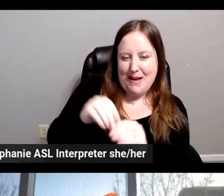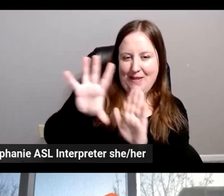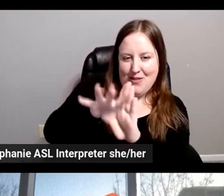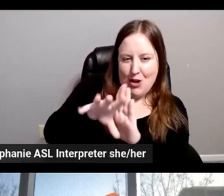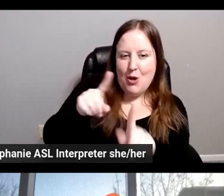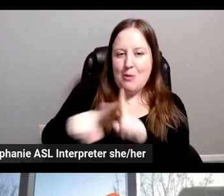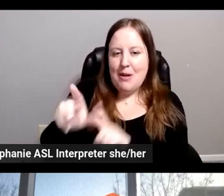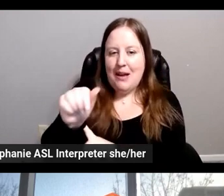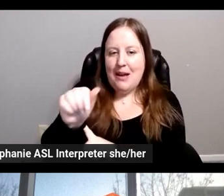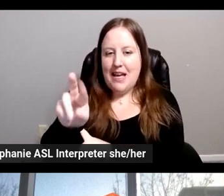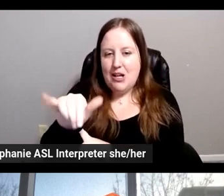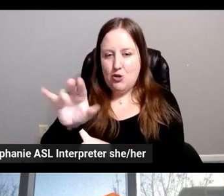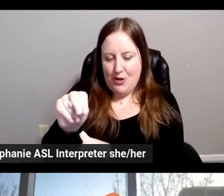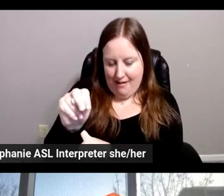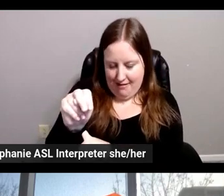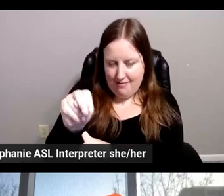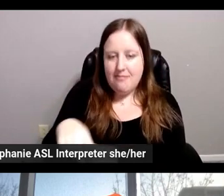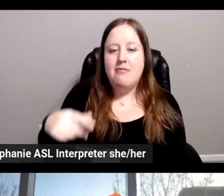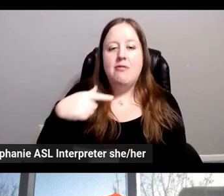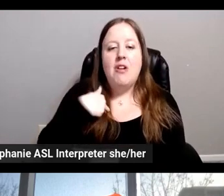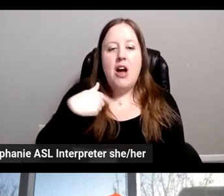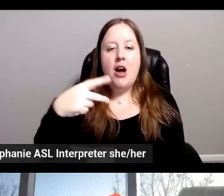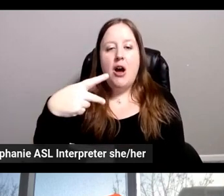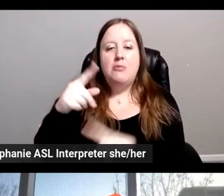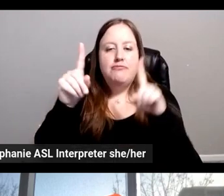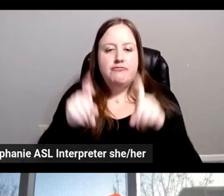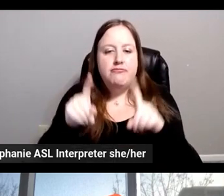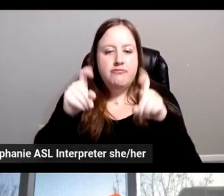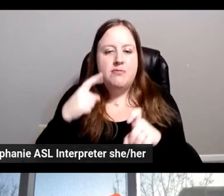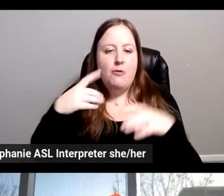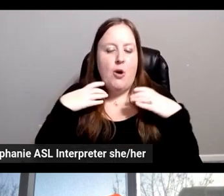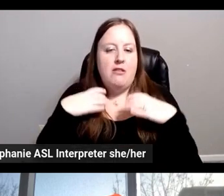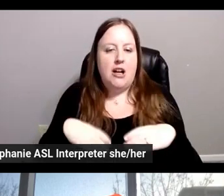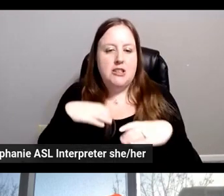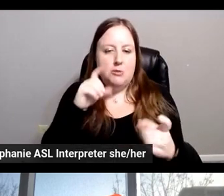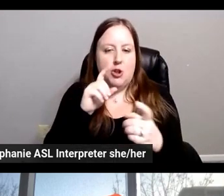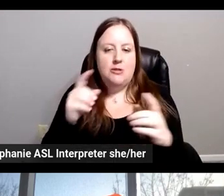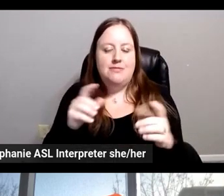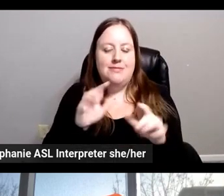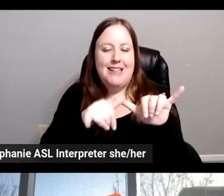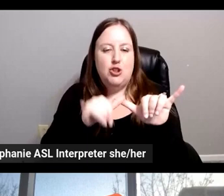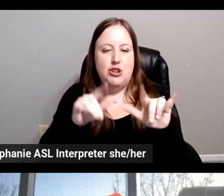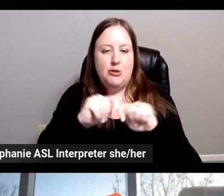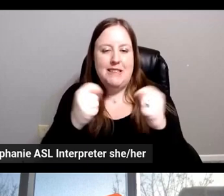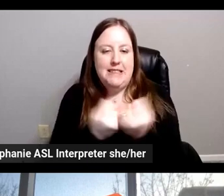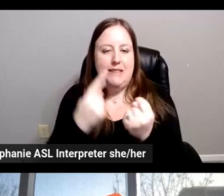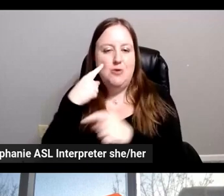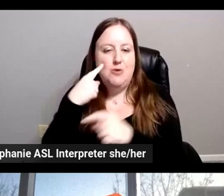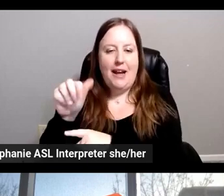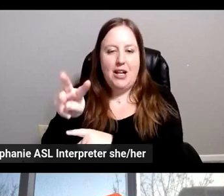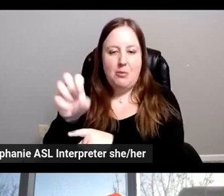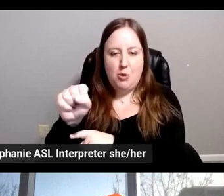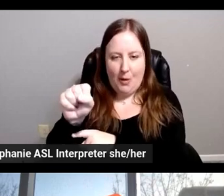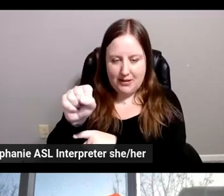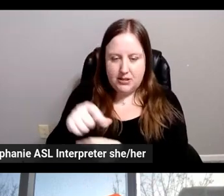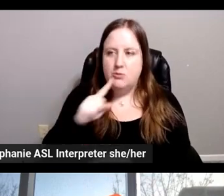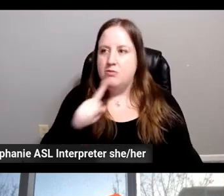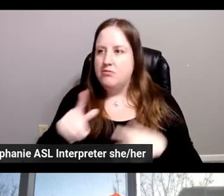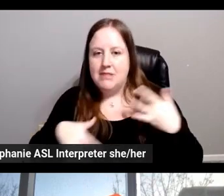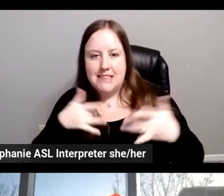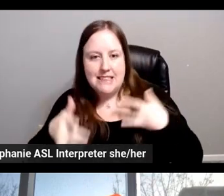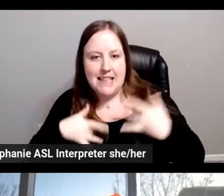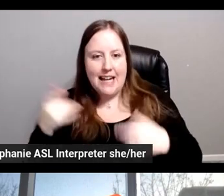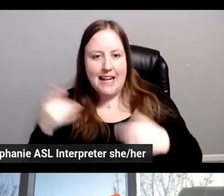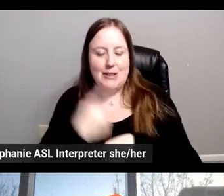but Adrian DeLuca, I head up the prototyping and customer engineering team here at AWS. An exciting day indeed,